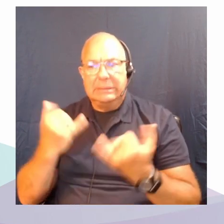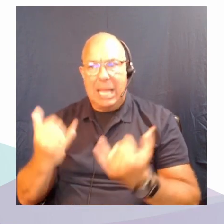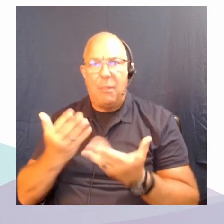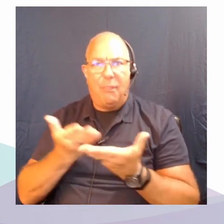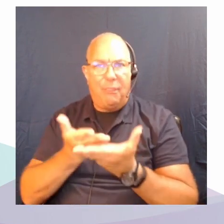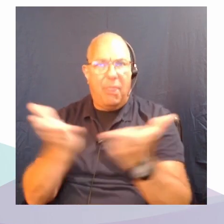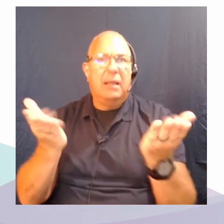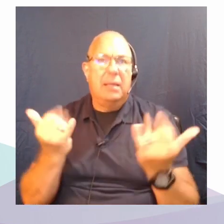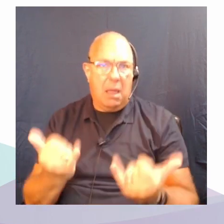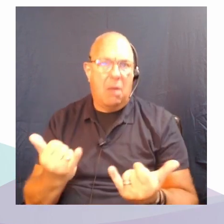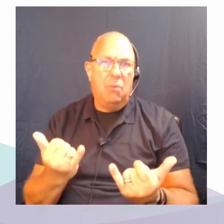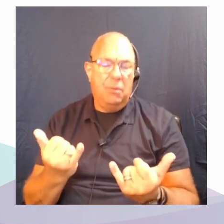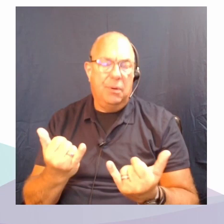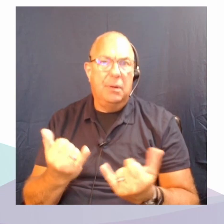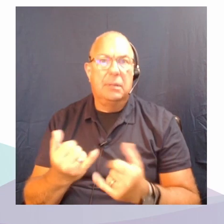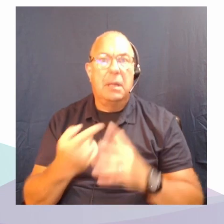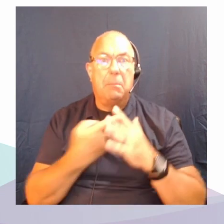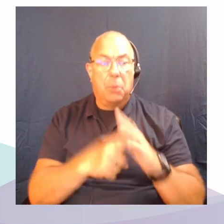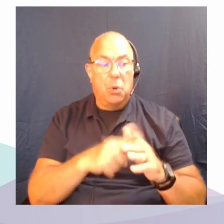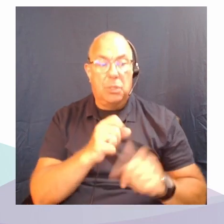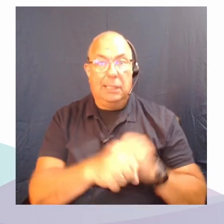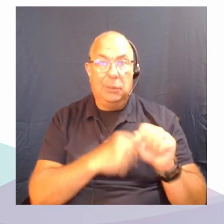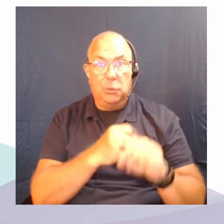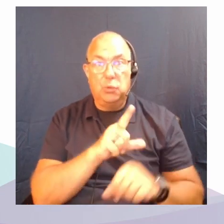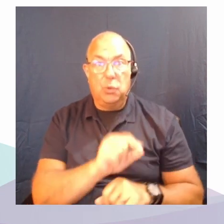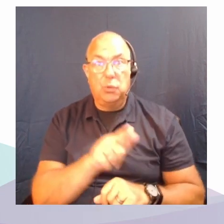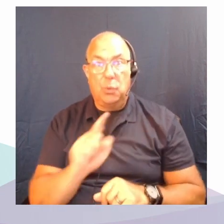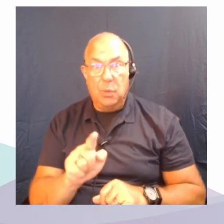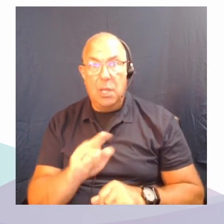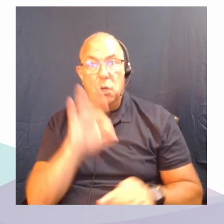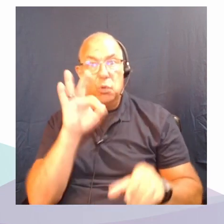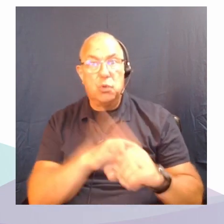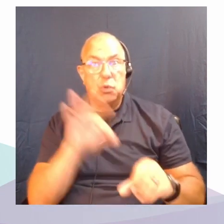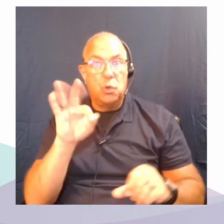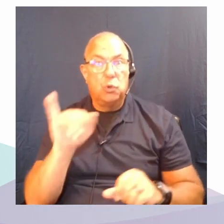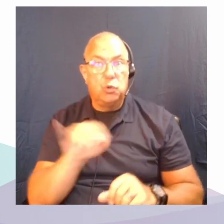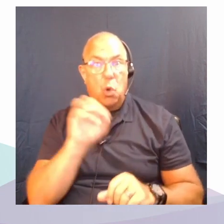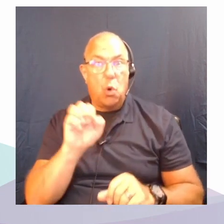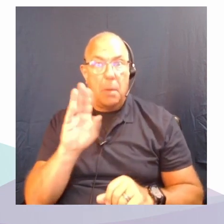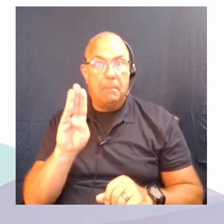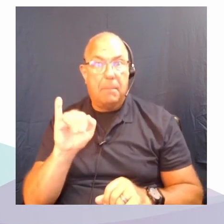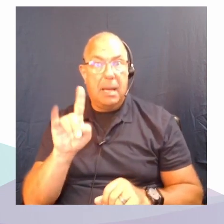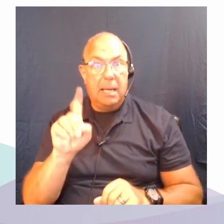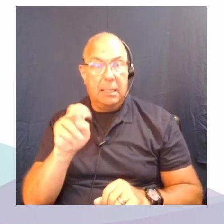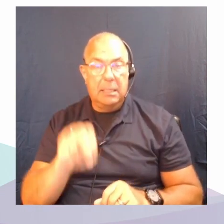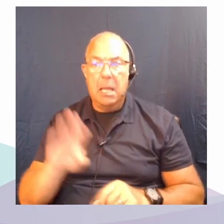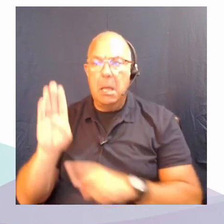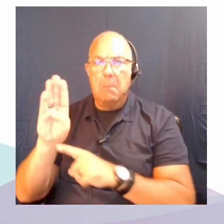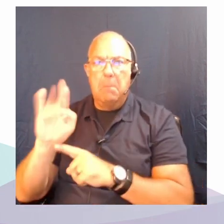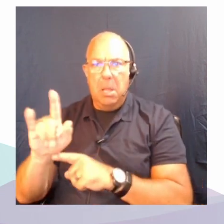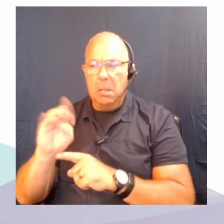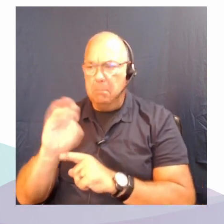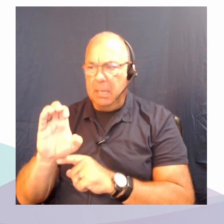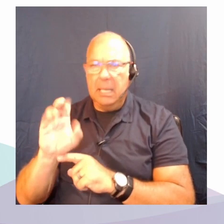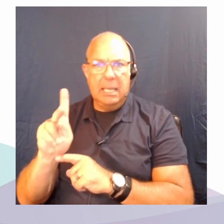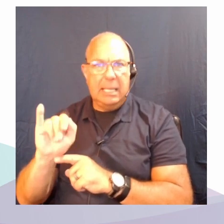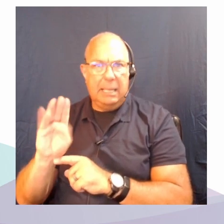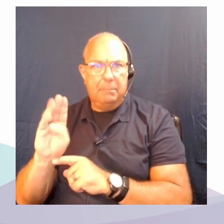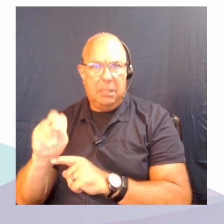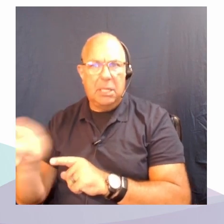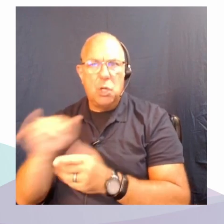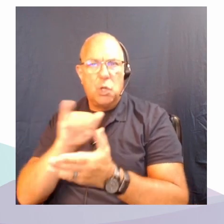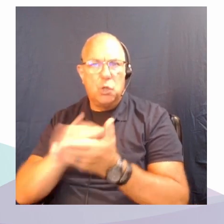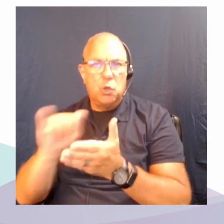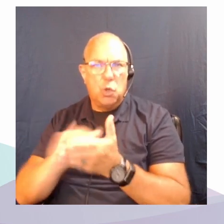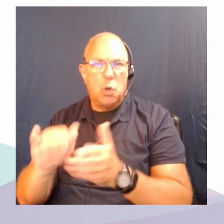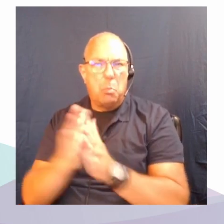beginning of 2021 with the election of Joe Biden uh Bill McKibben said in I think it was in the New Yorker that the age of